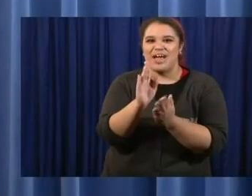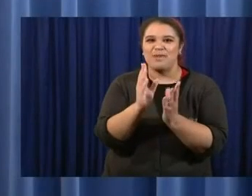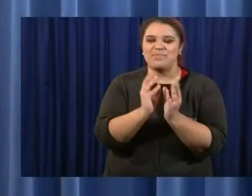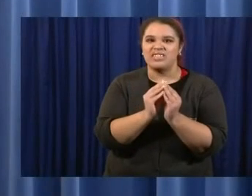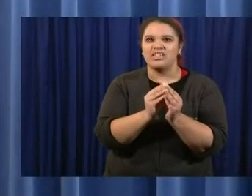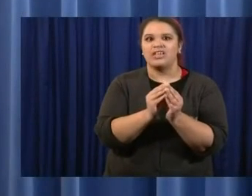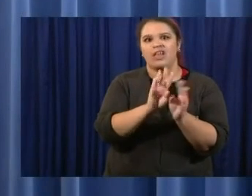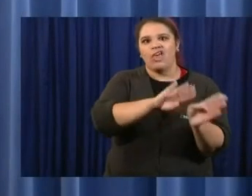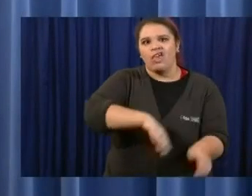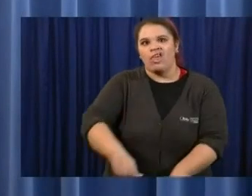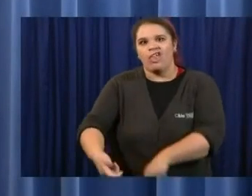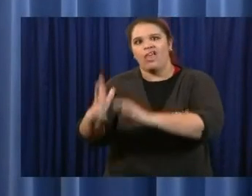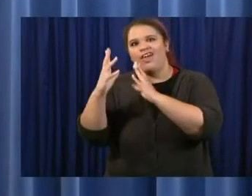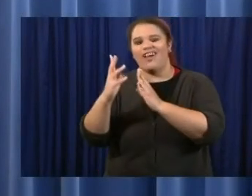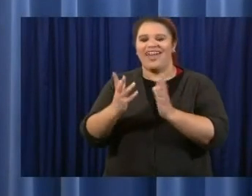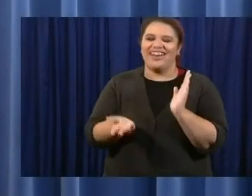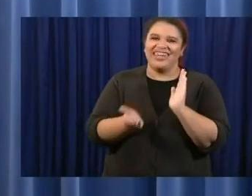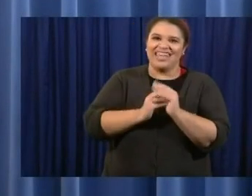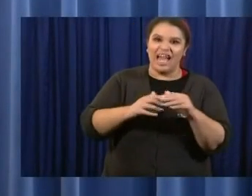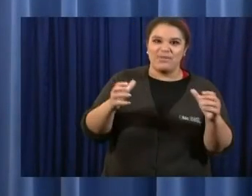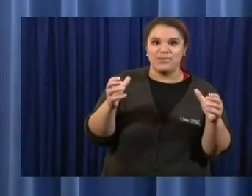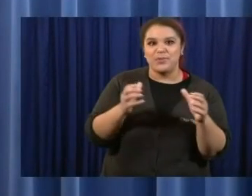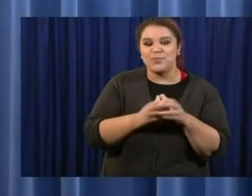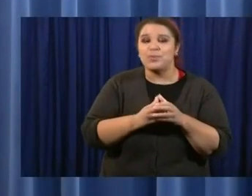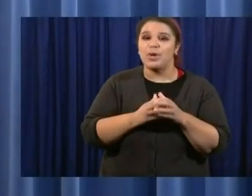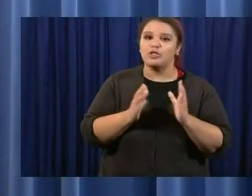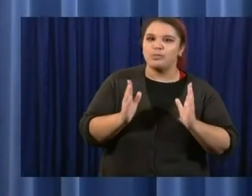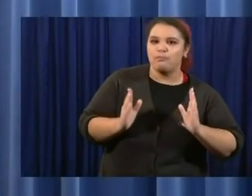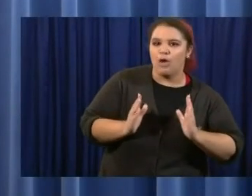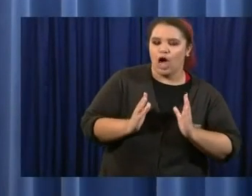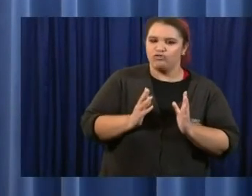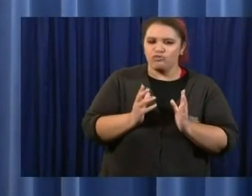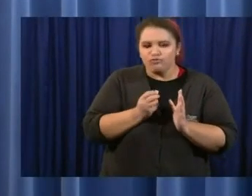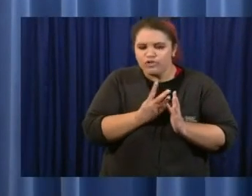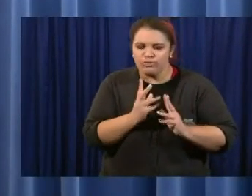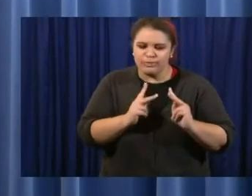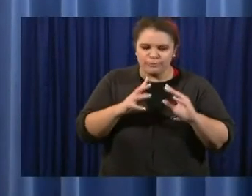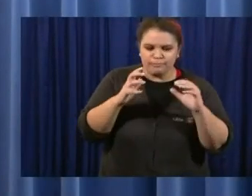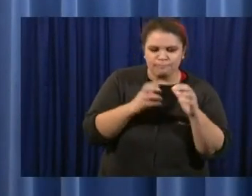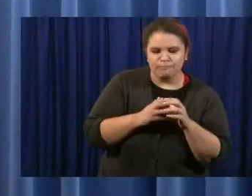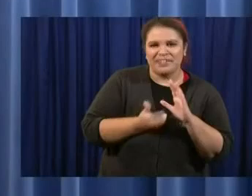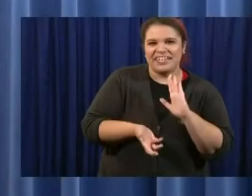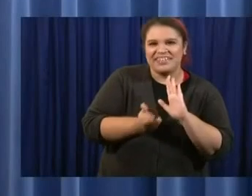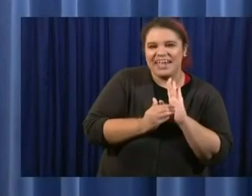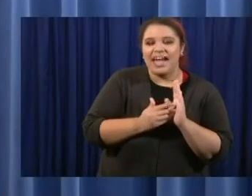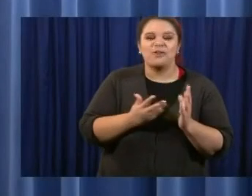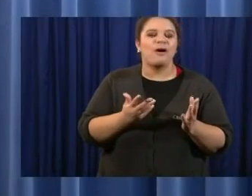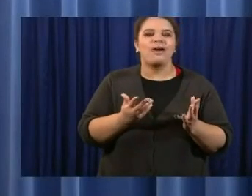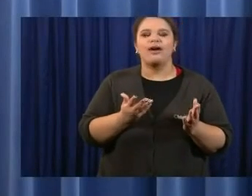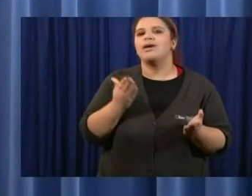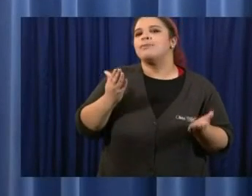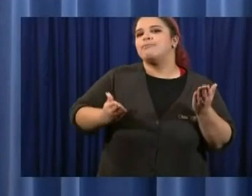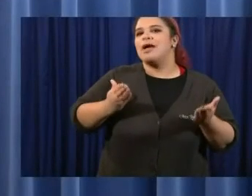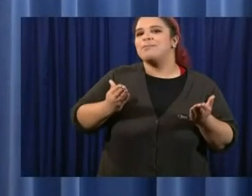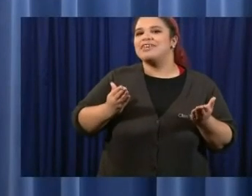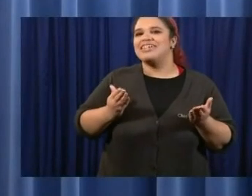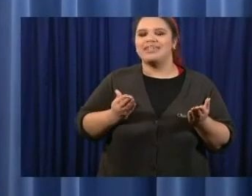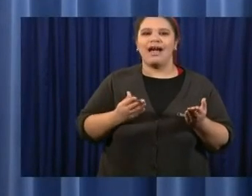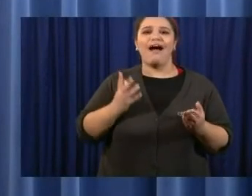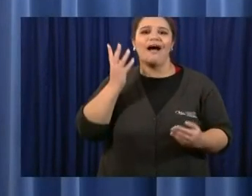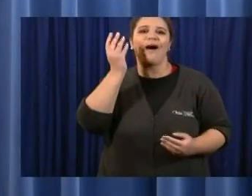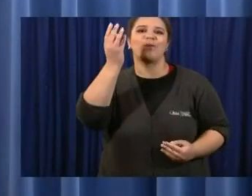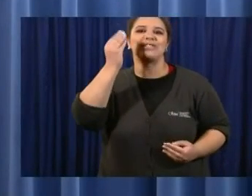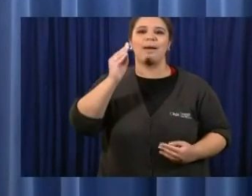having, you know, small gatherings, uh, amongst ourselves, having that backyard barbecue, that sort of thing?